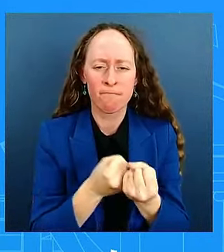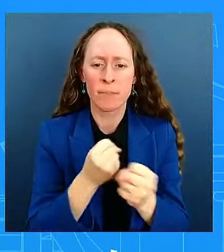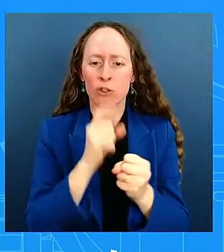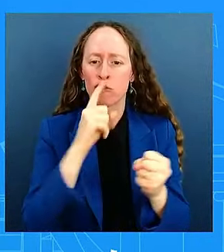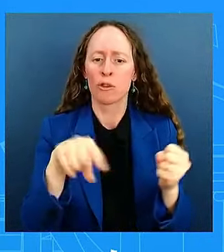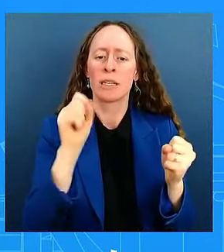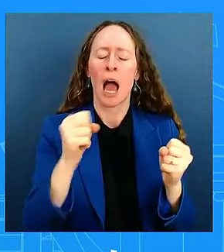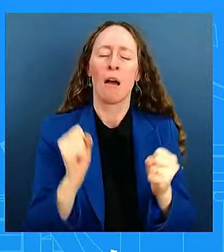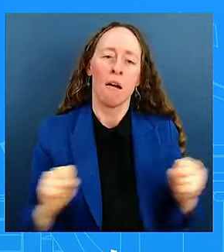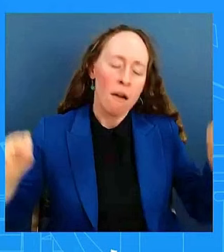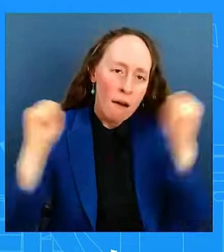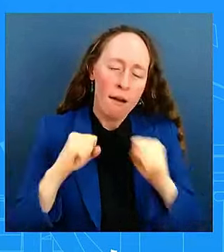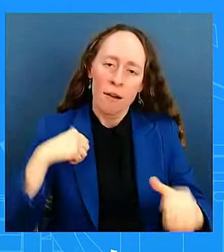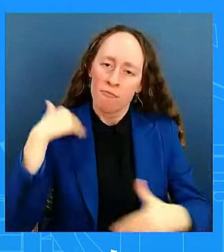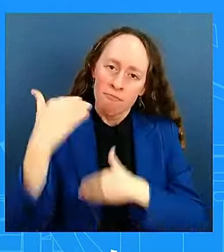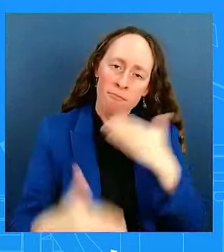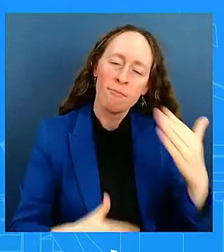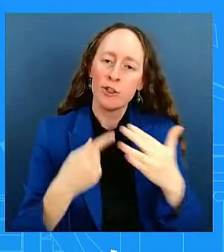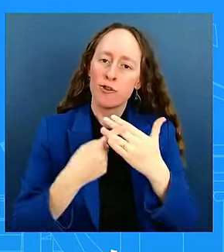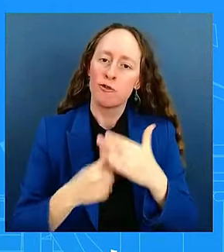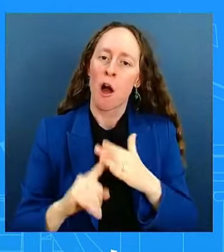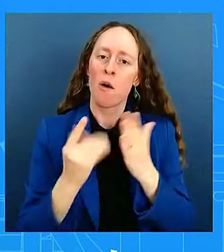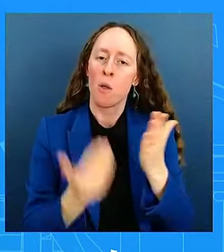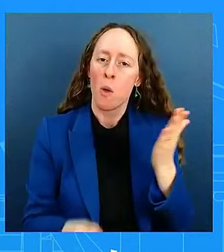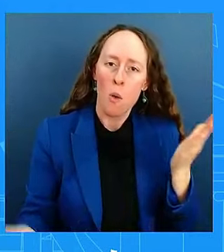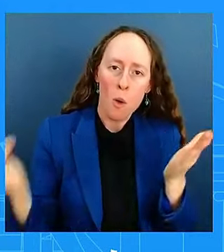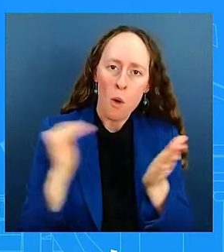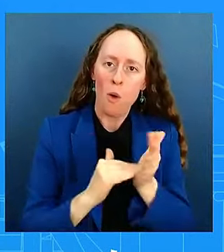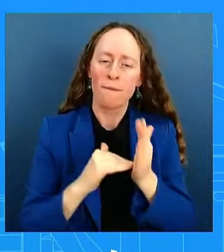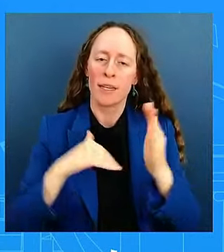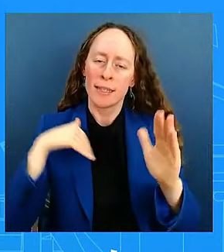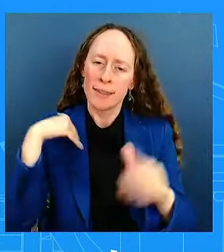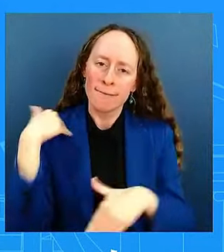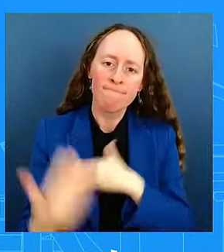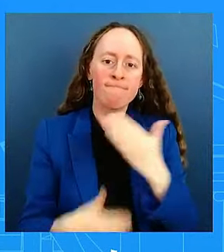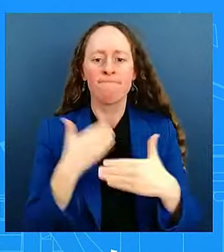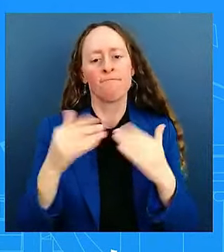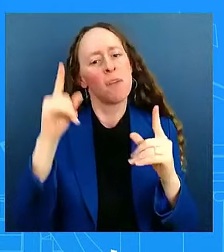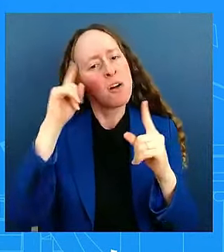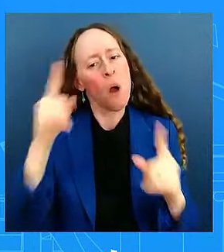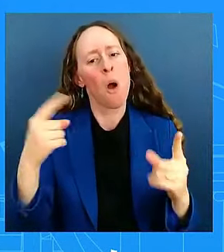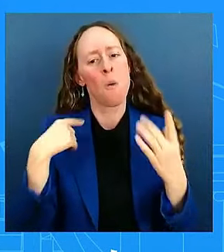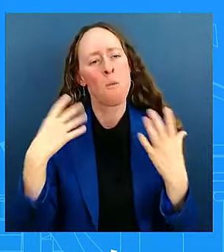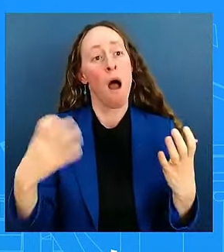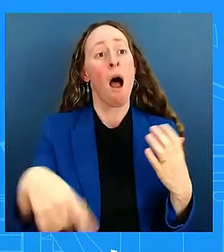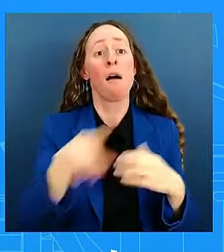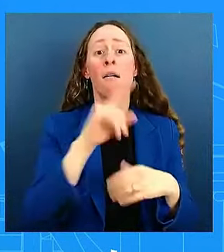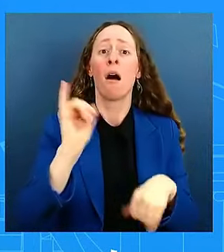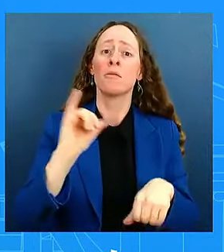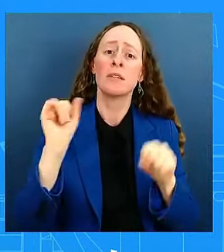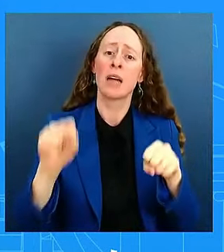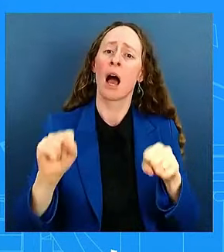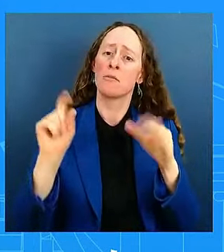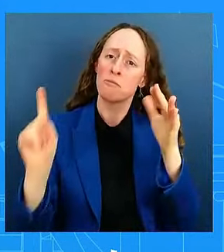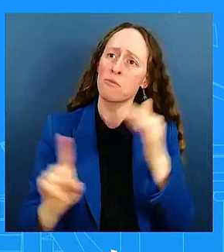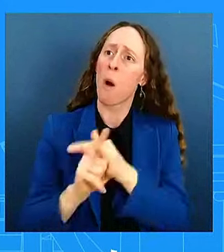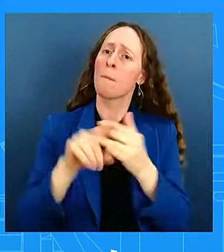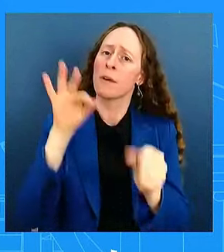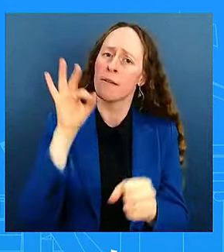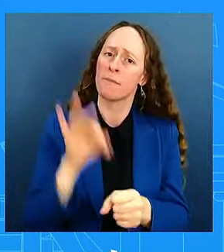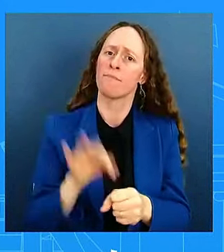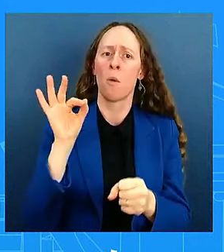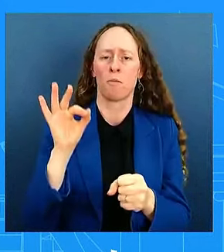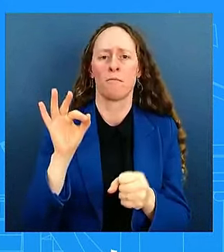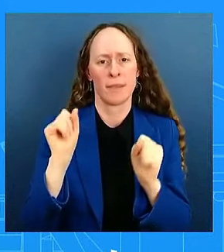to make sure, uh, that Americans voices are heard this, this November. That is important. Uh, and so,